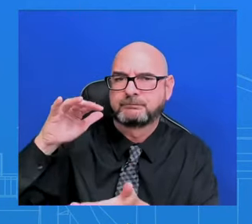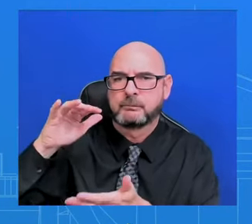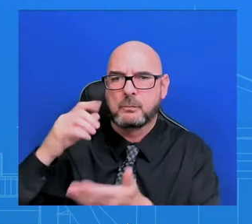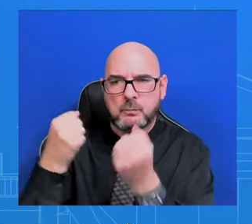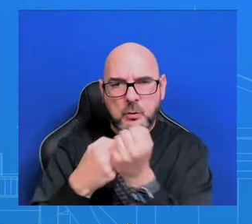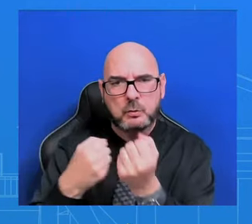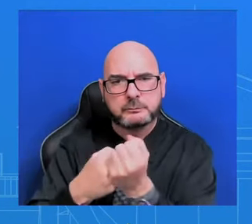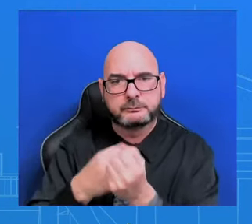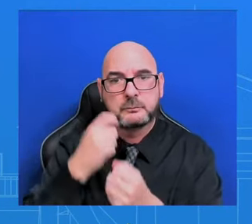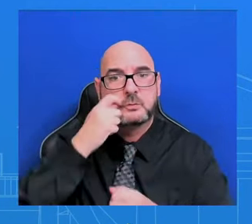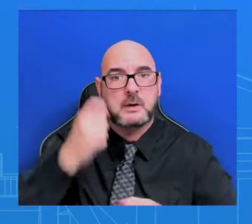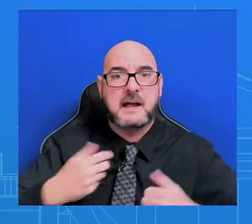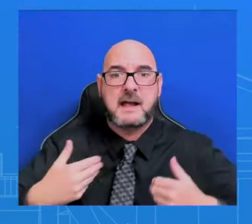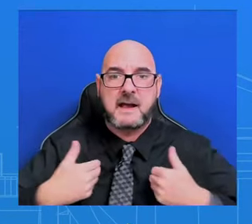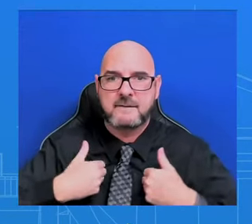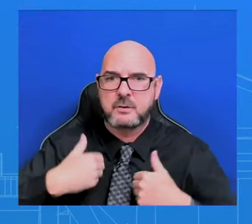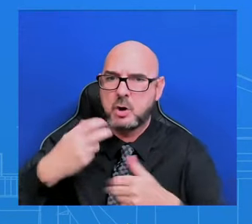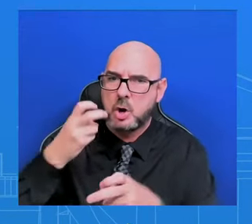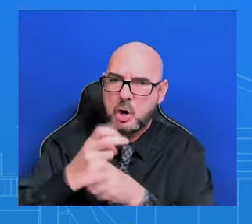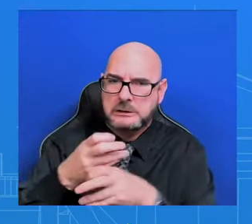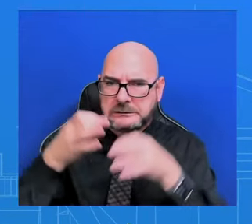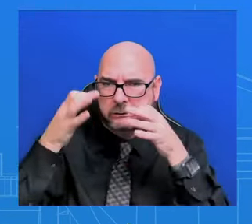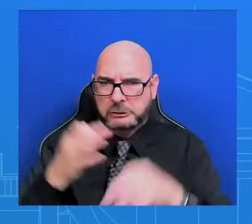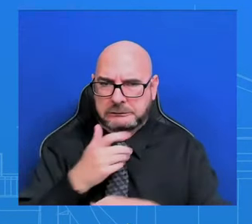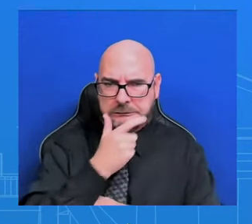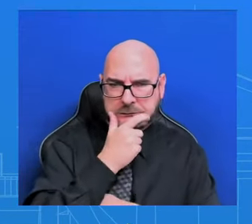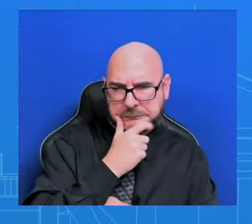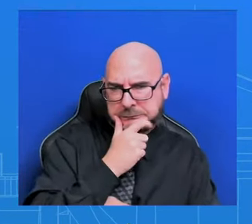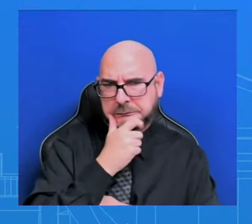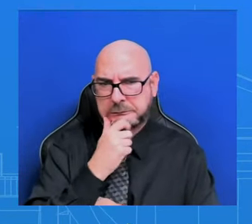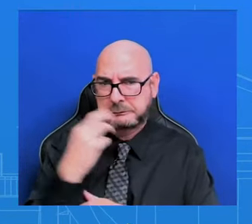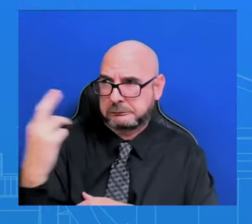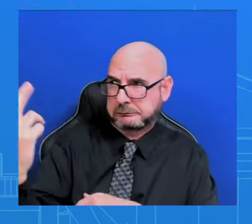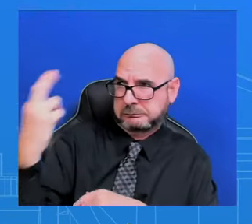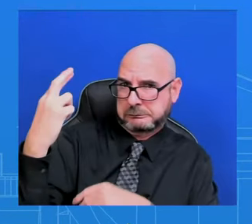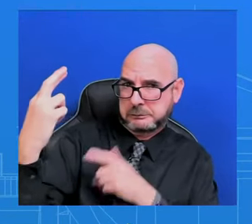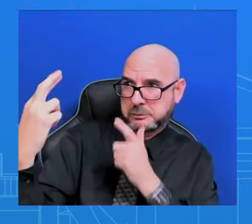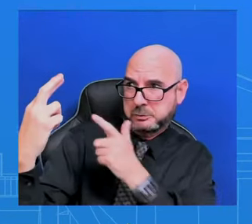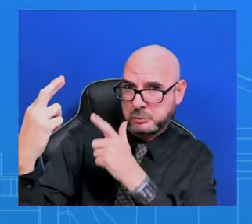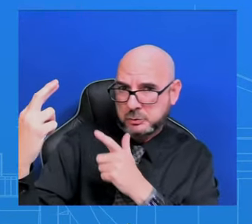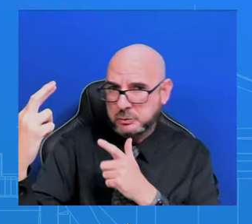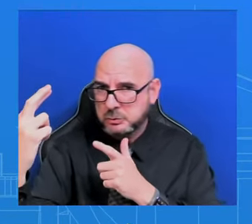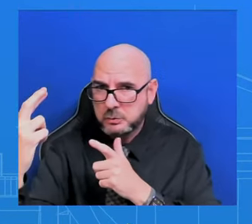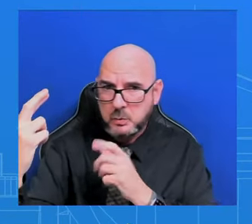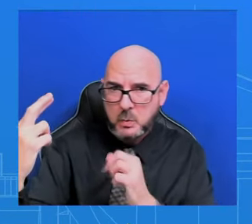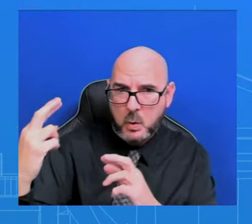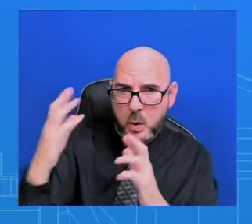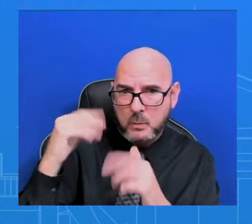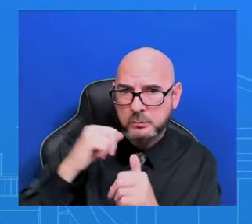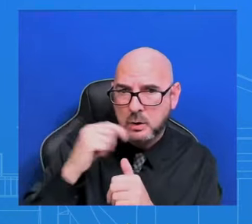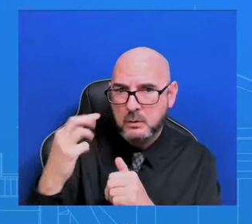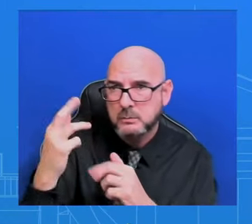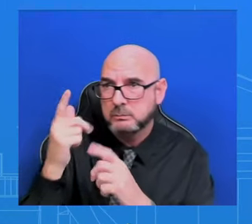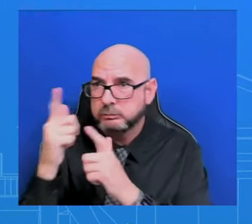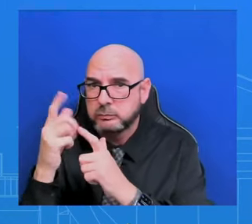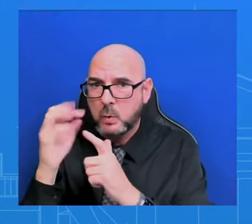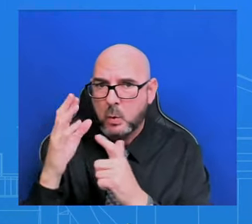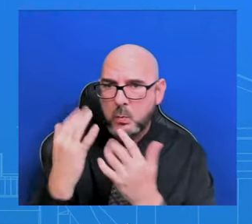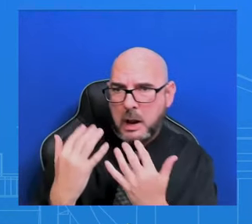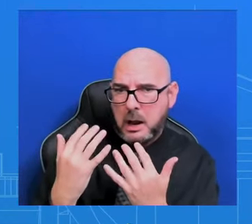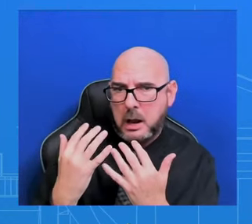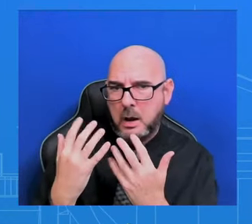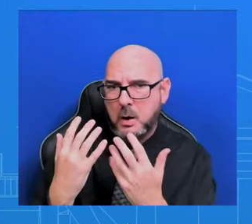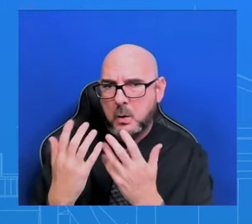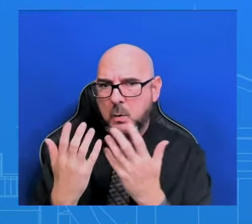going to shoot and what they're going to save for another day. And the Russians know that. So part of this is trying to